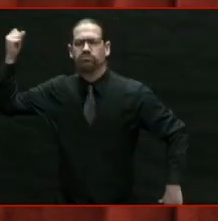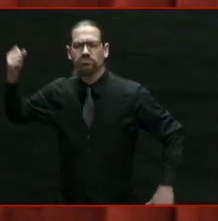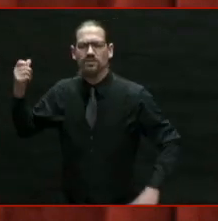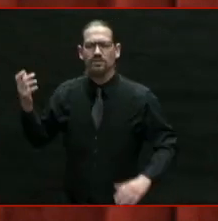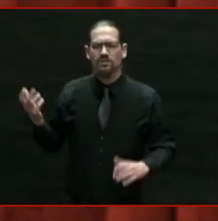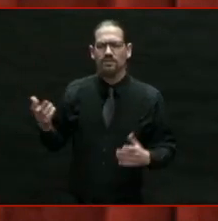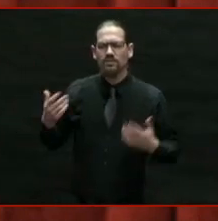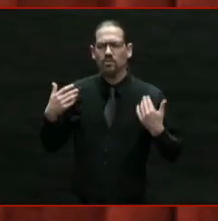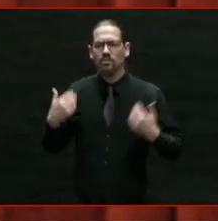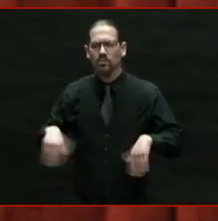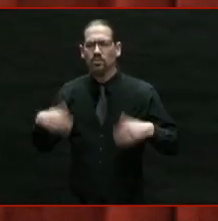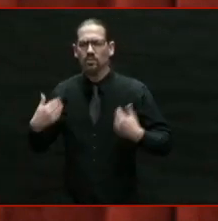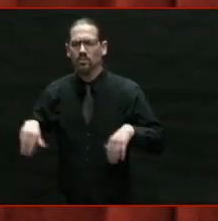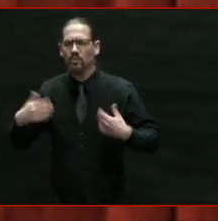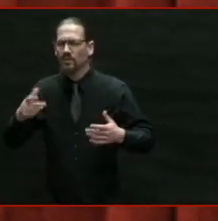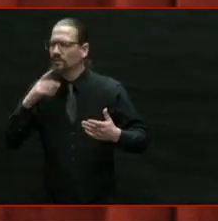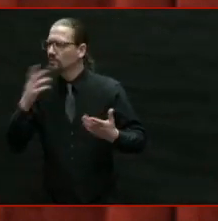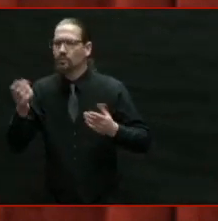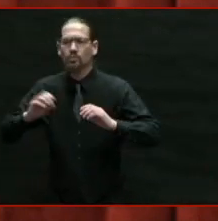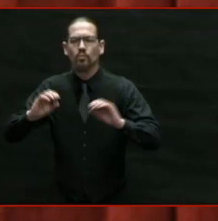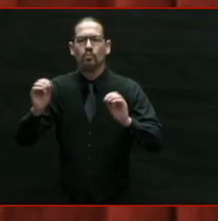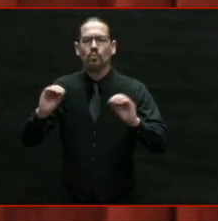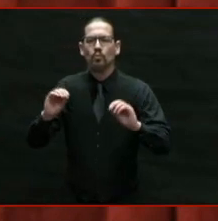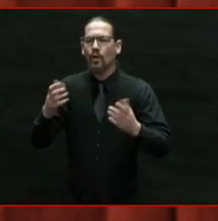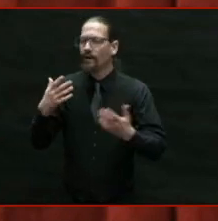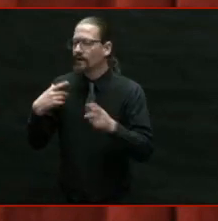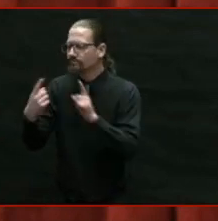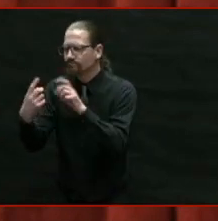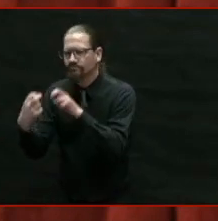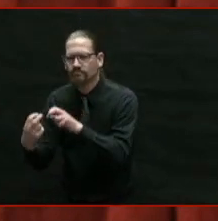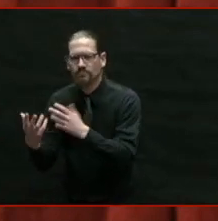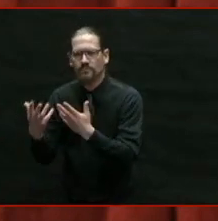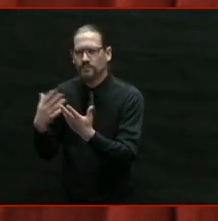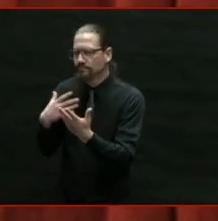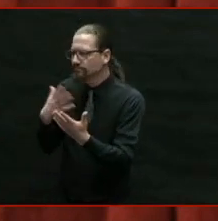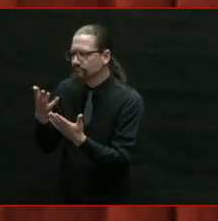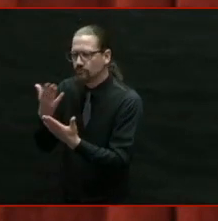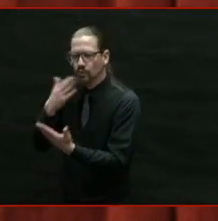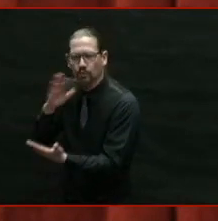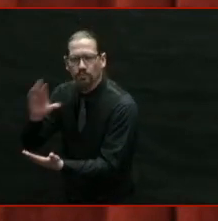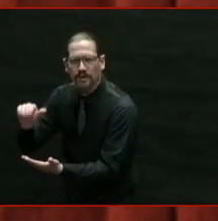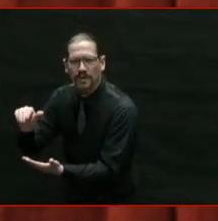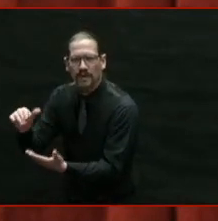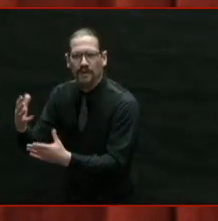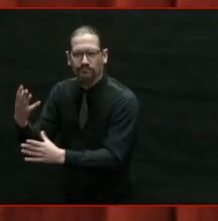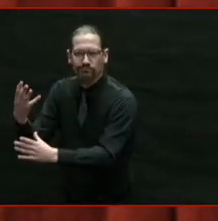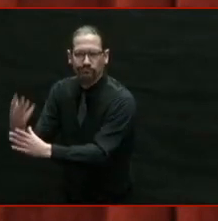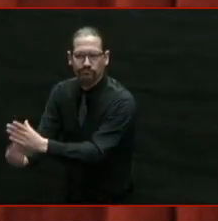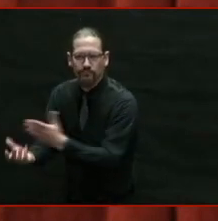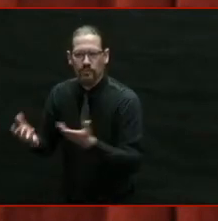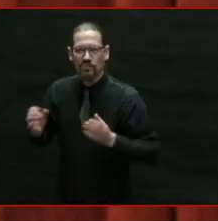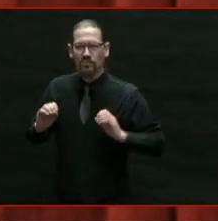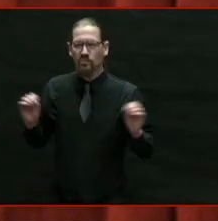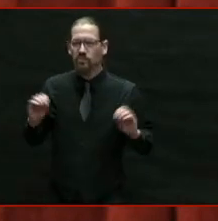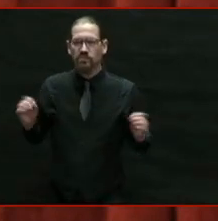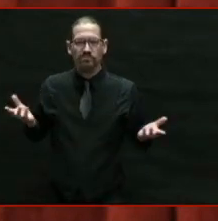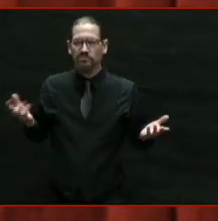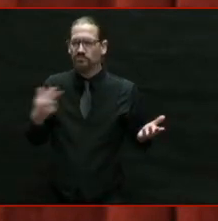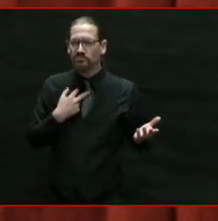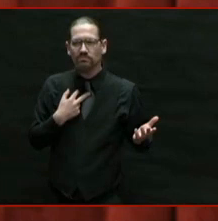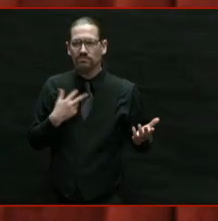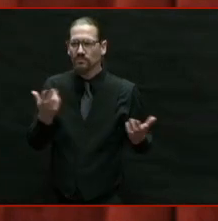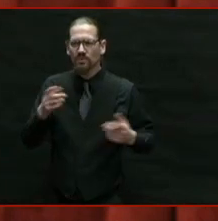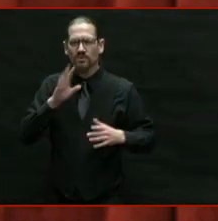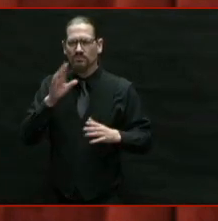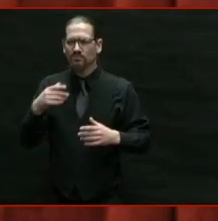to say goodbye properly. So I want you to know, we love you, we grieve with